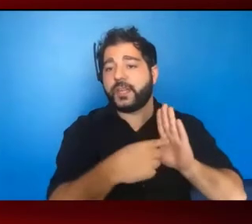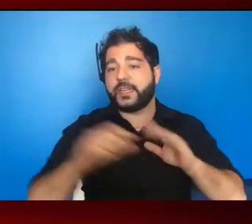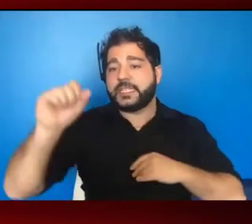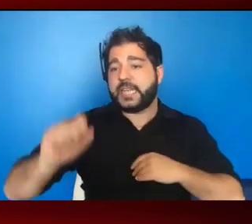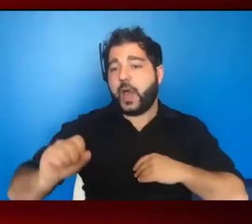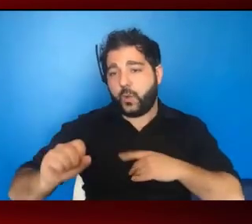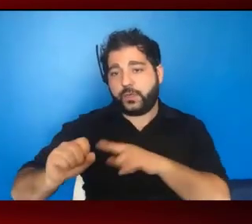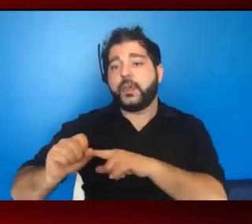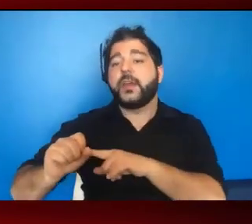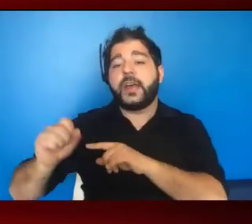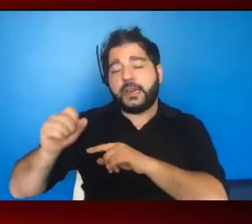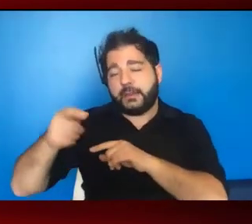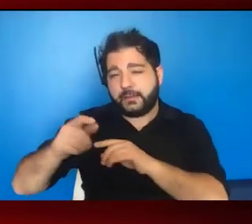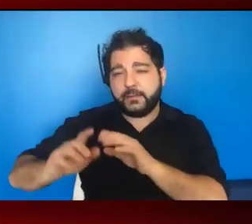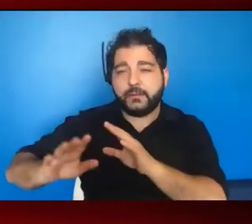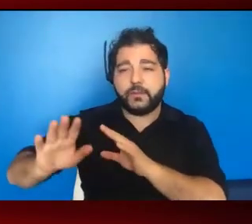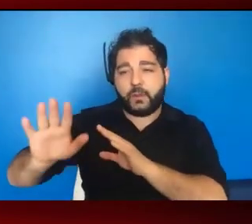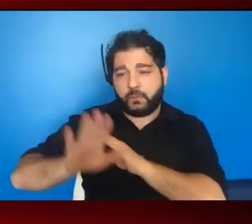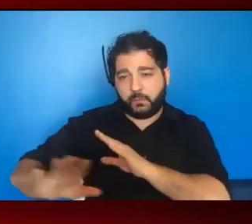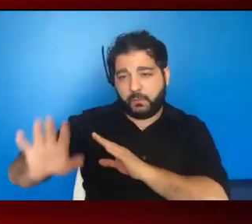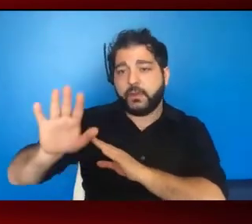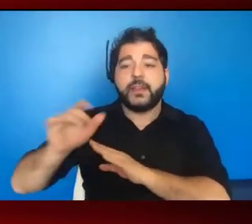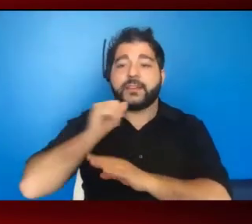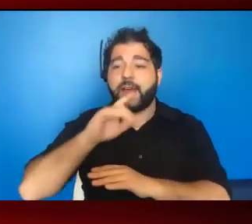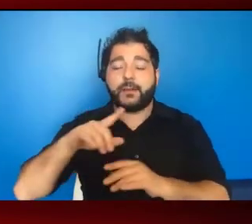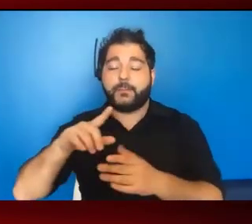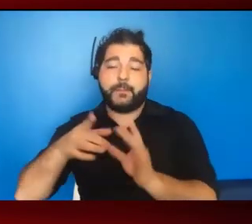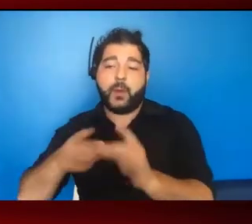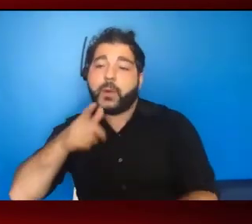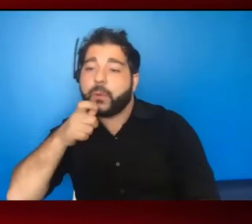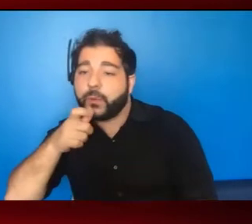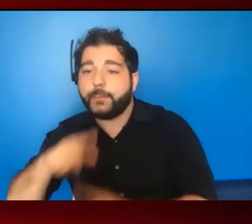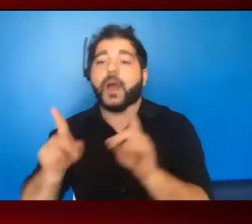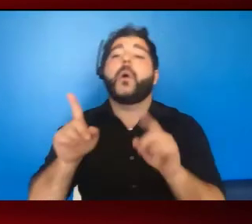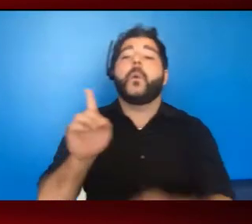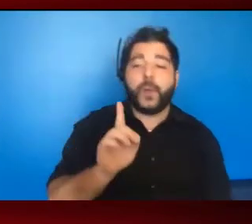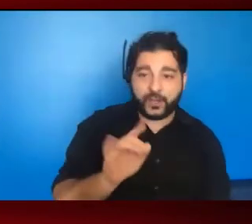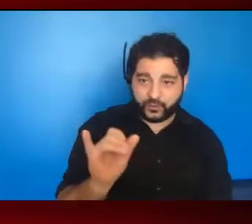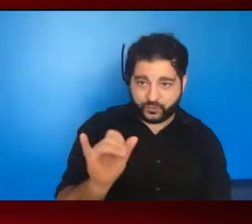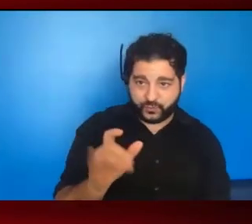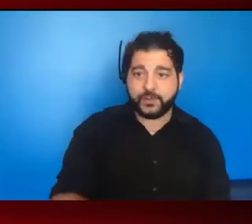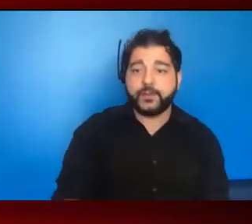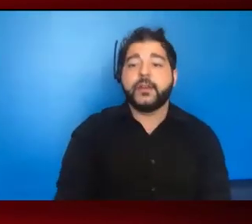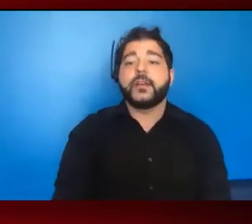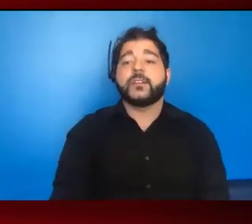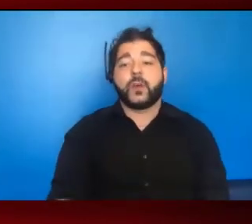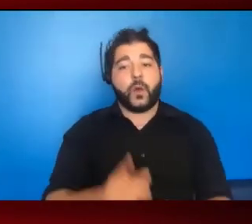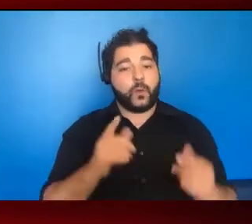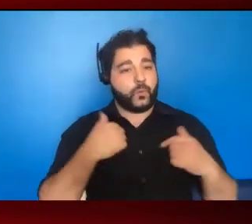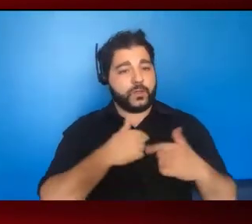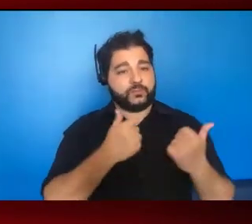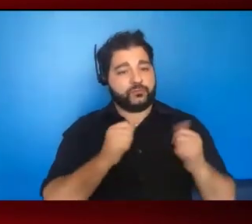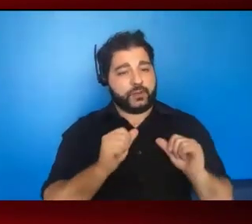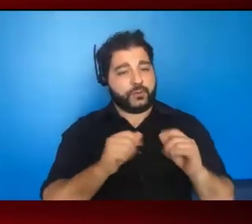a couple of other parts of the country. So it's not just about the who, it's about the where. And as you are embarking on a world focusing on